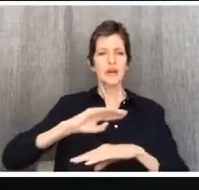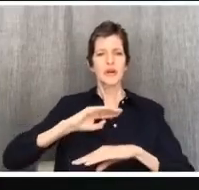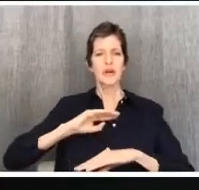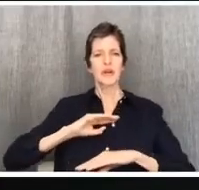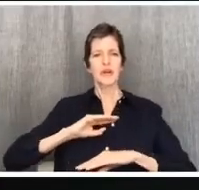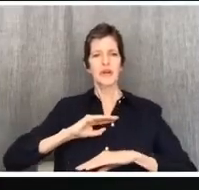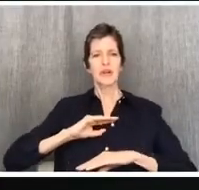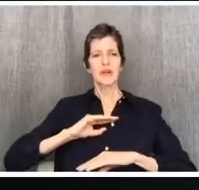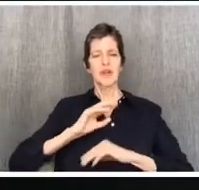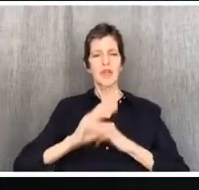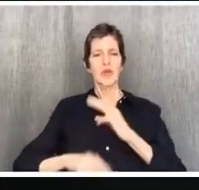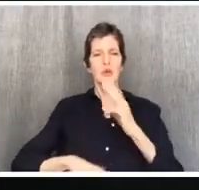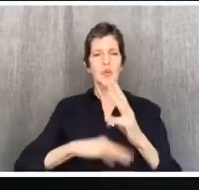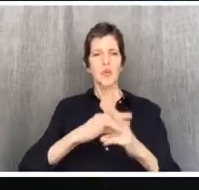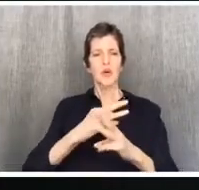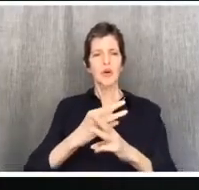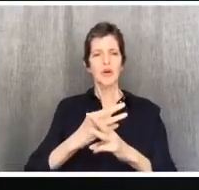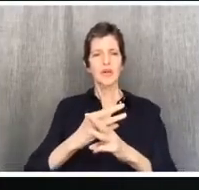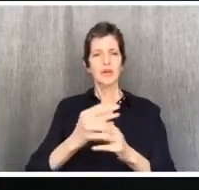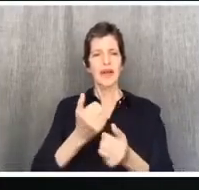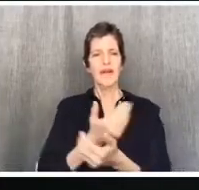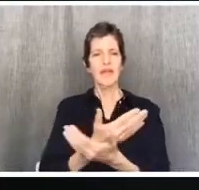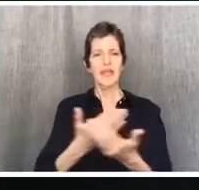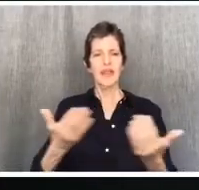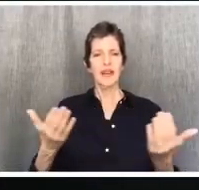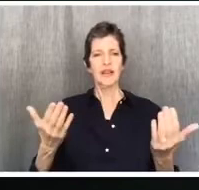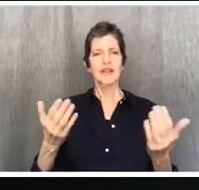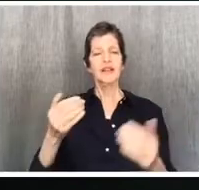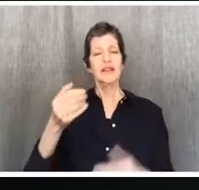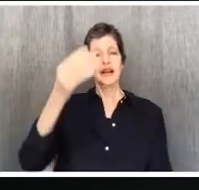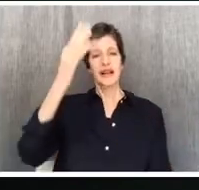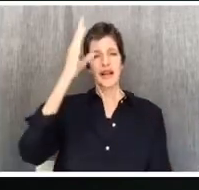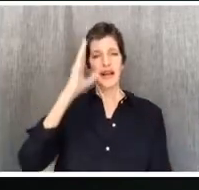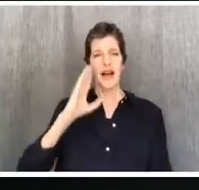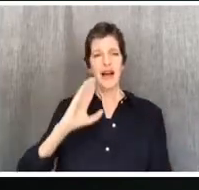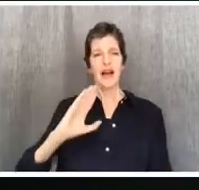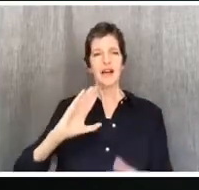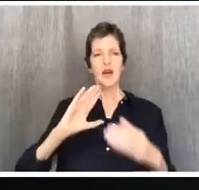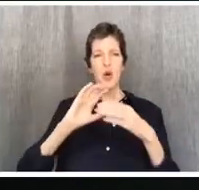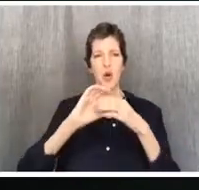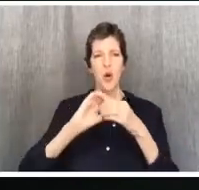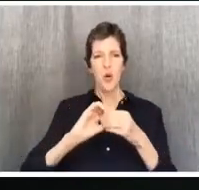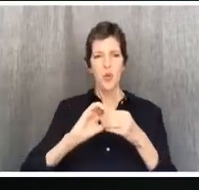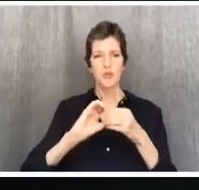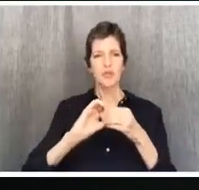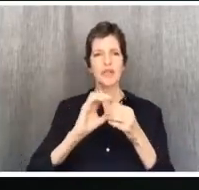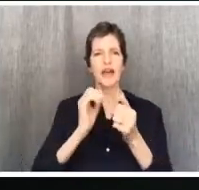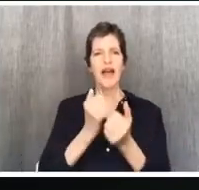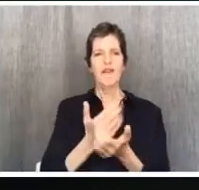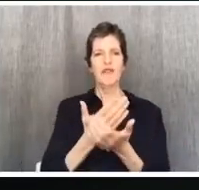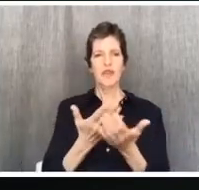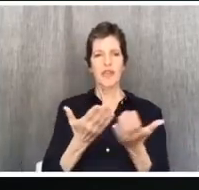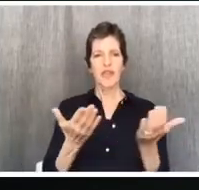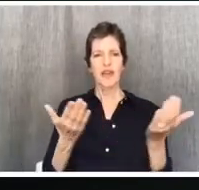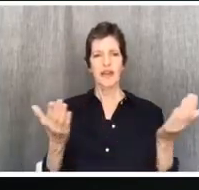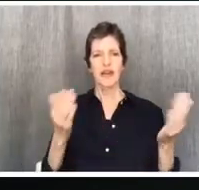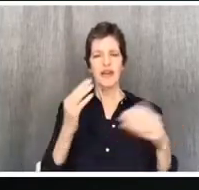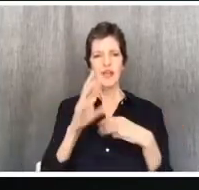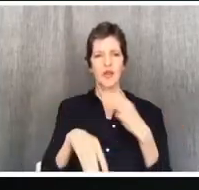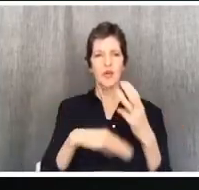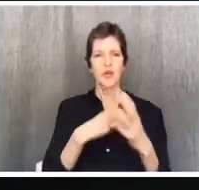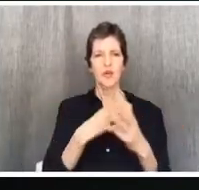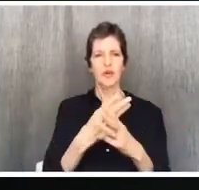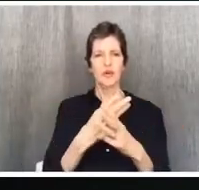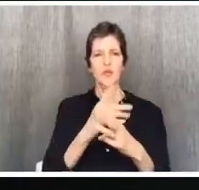Paul is saying, God owns everything. Every single thing in the world belongs to God.